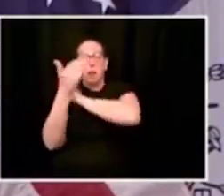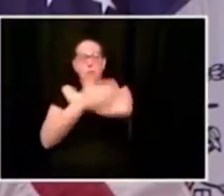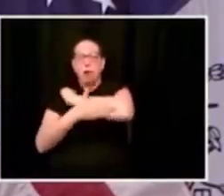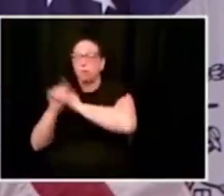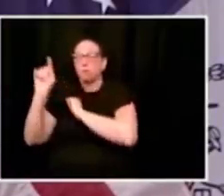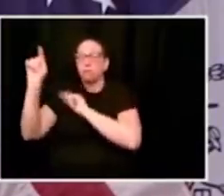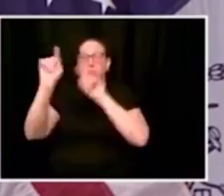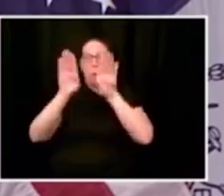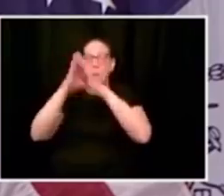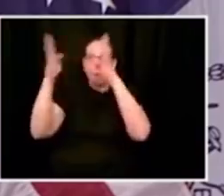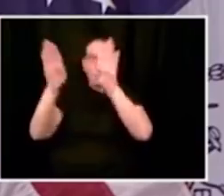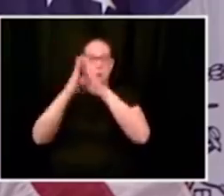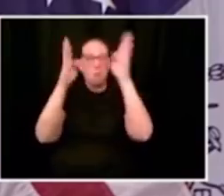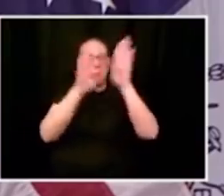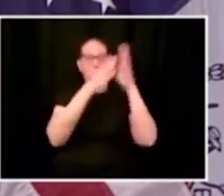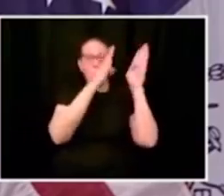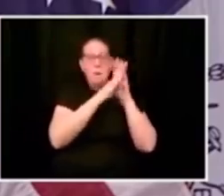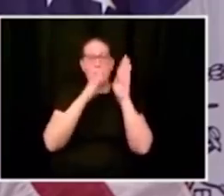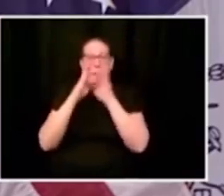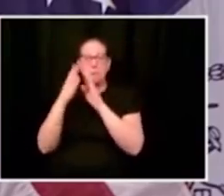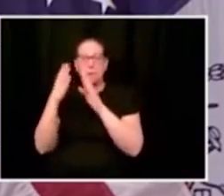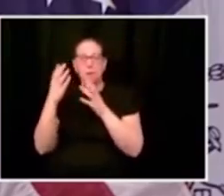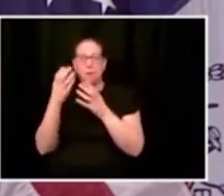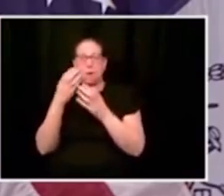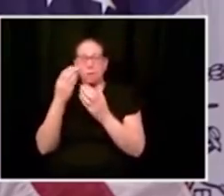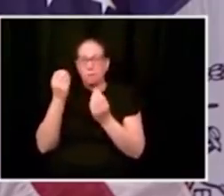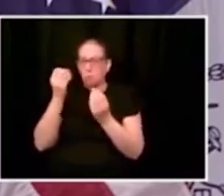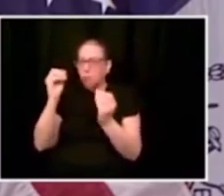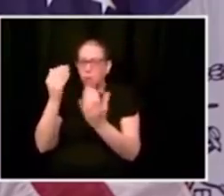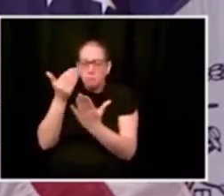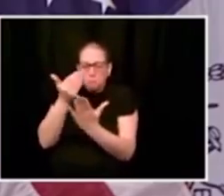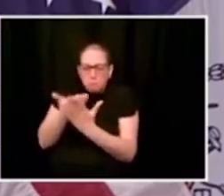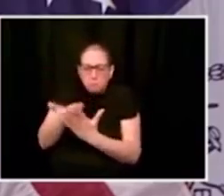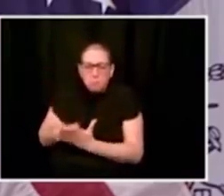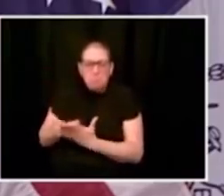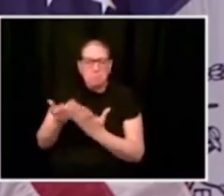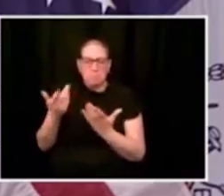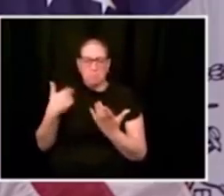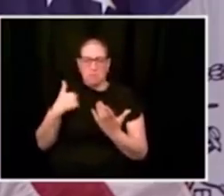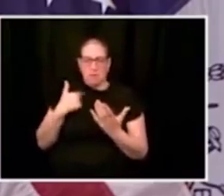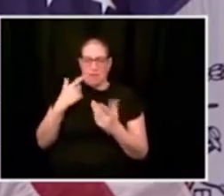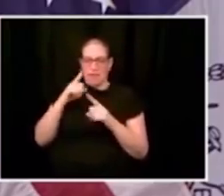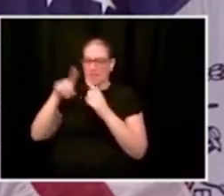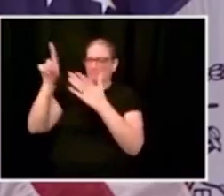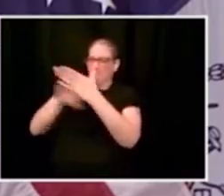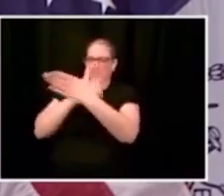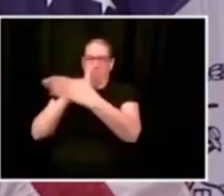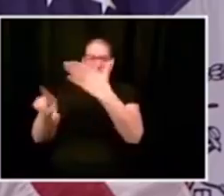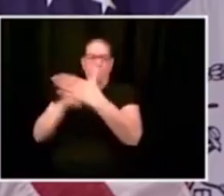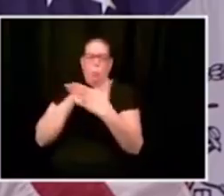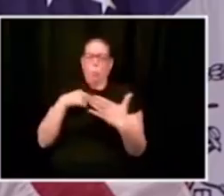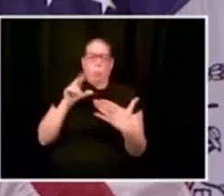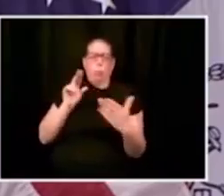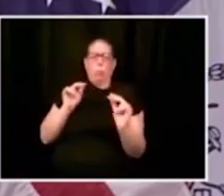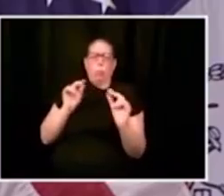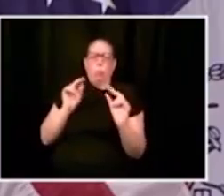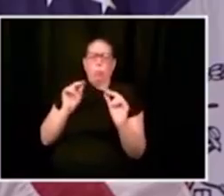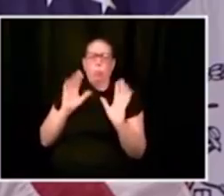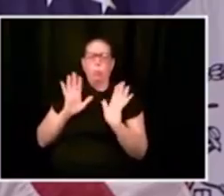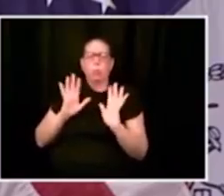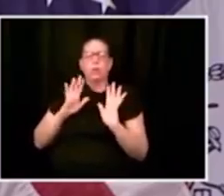to always go by the data. It's been pretty good and pretty consistent. It's not quite been what we need it to be,